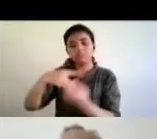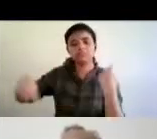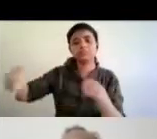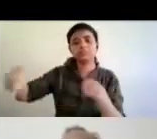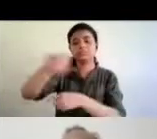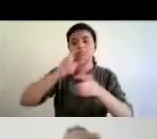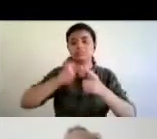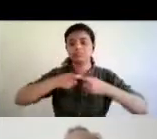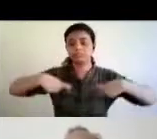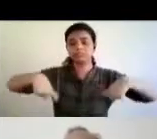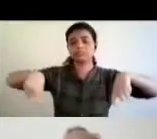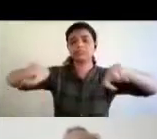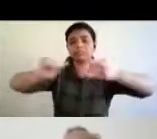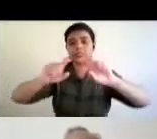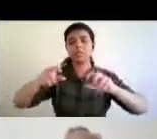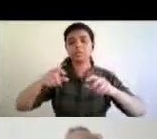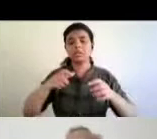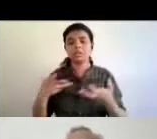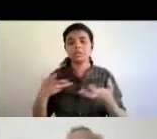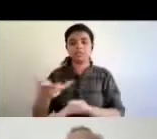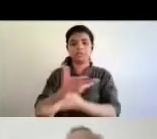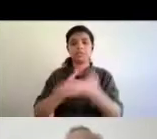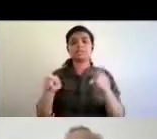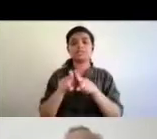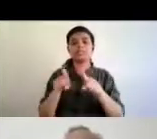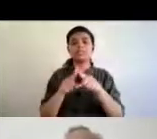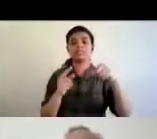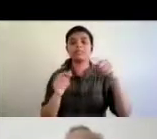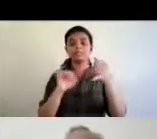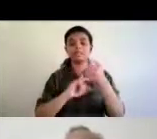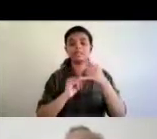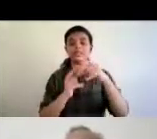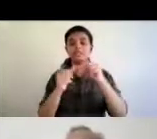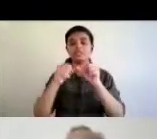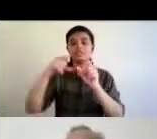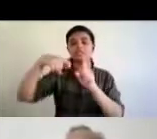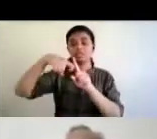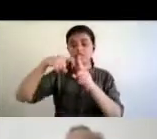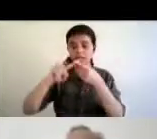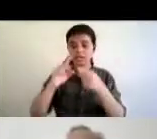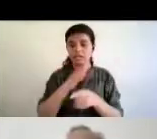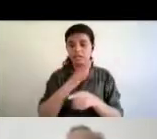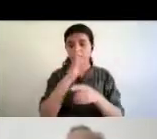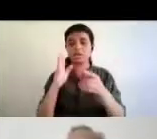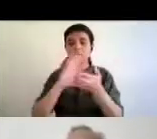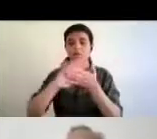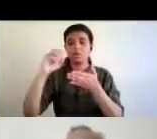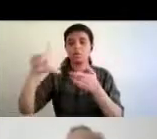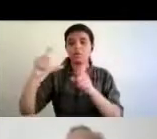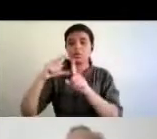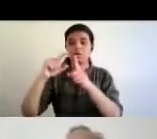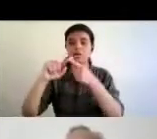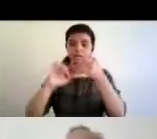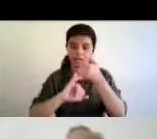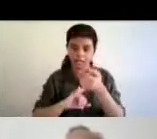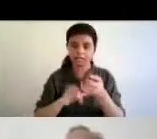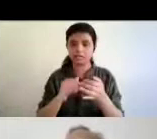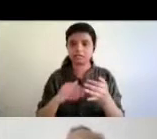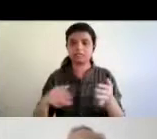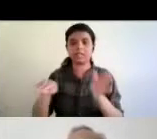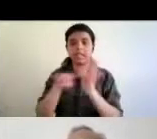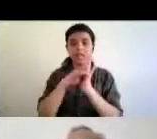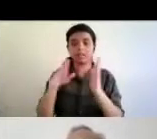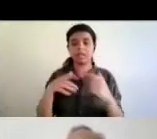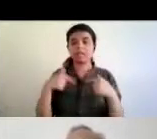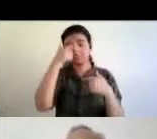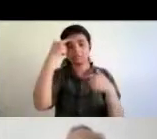sitting across the table and this was called a stakeholders platform um i actually was fortunate to